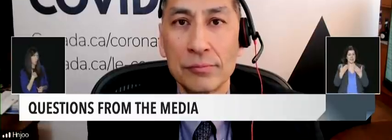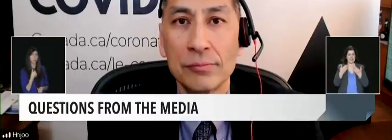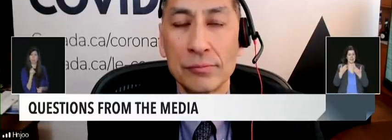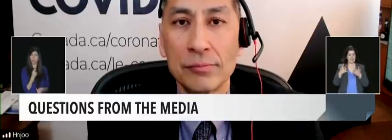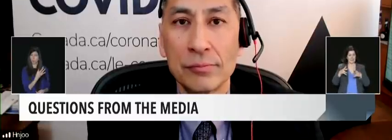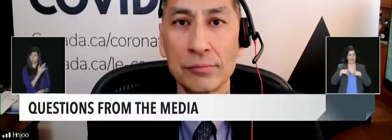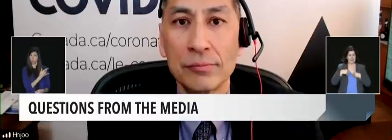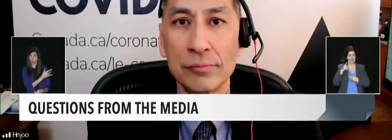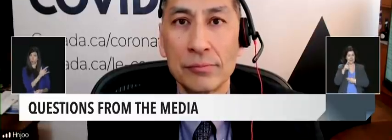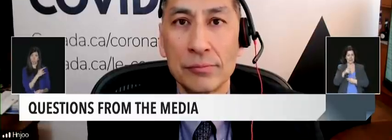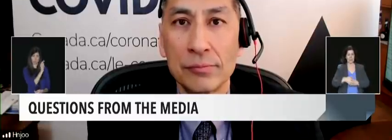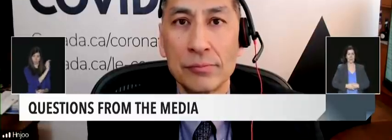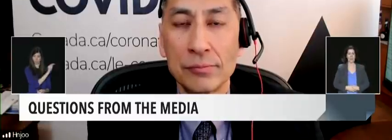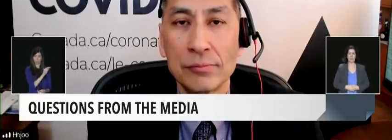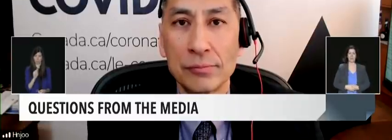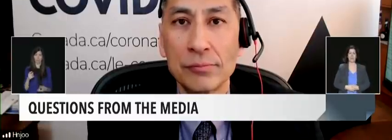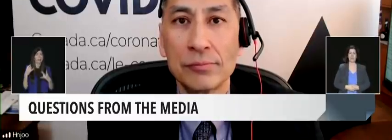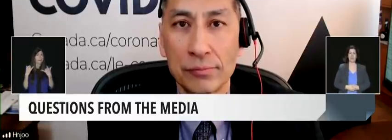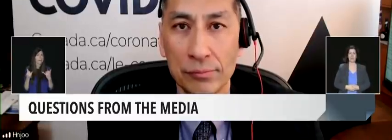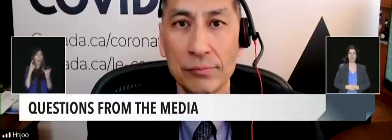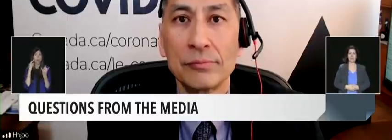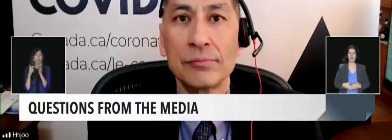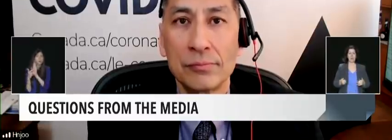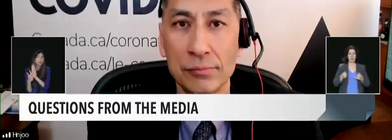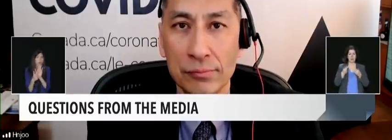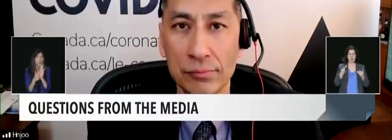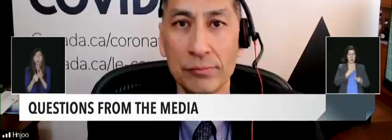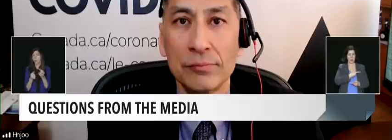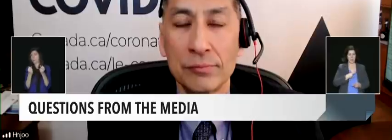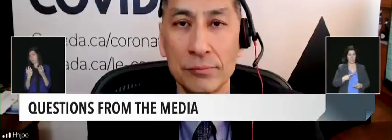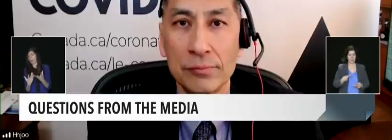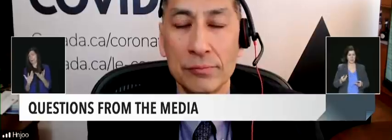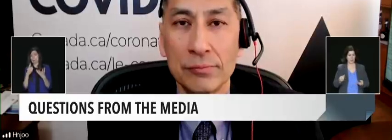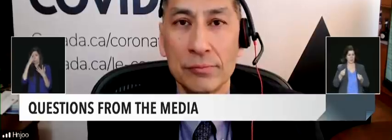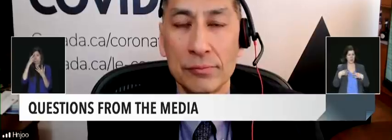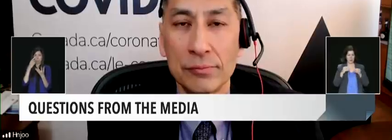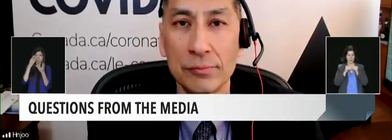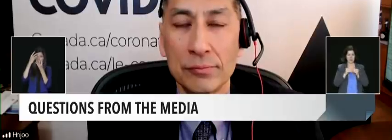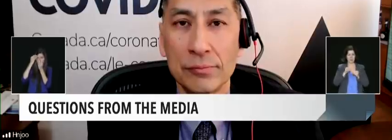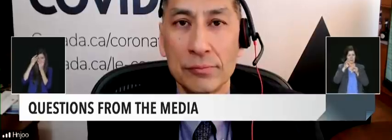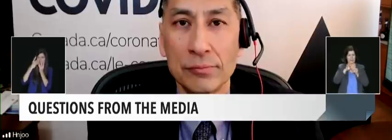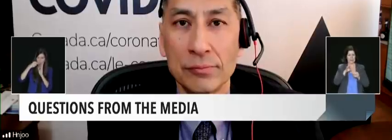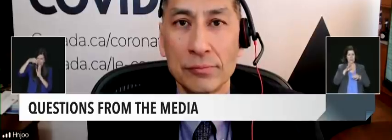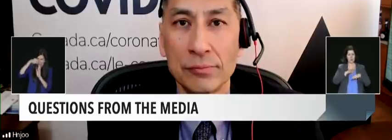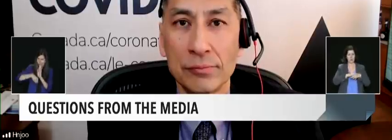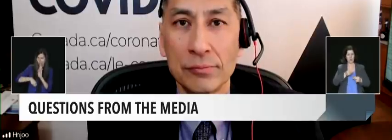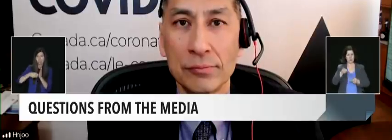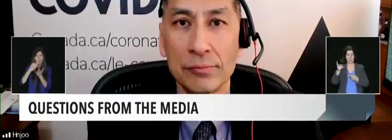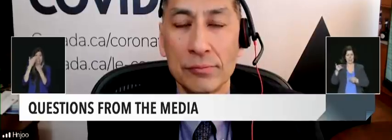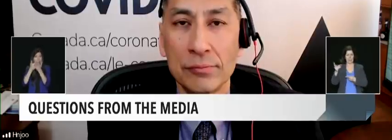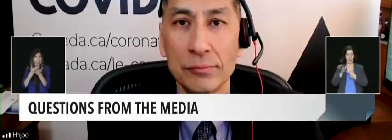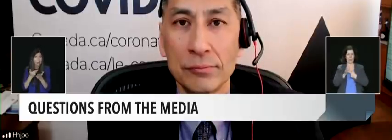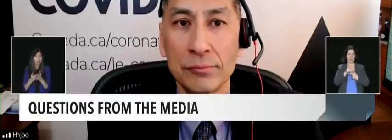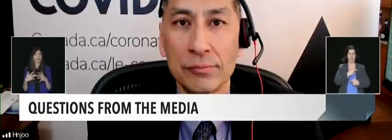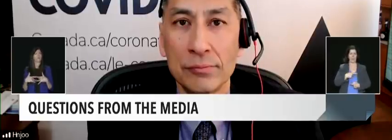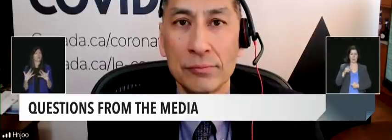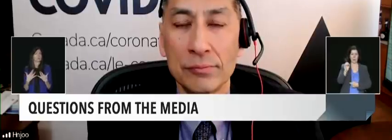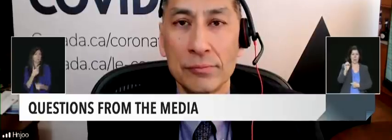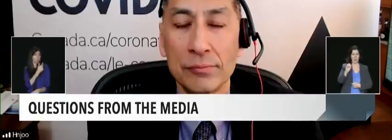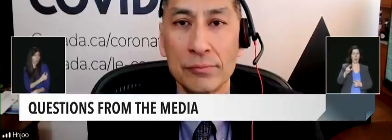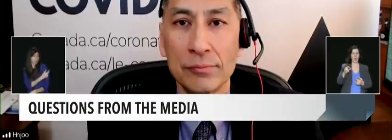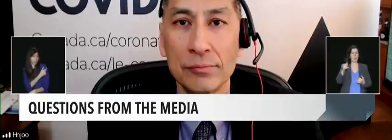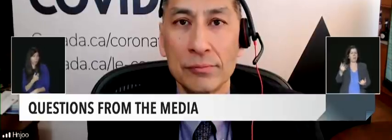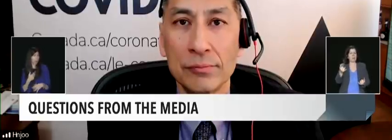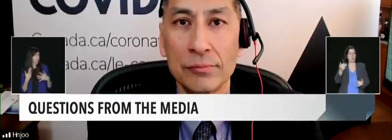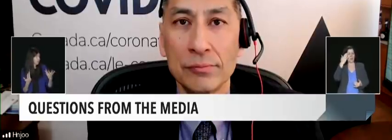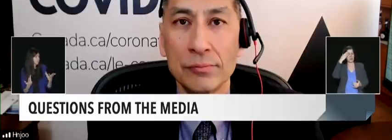detailed data on hospital admissions using Ontario as an example. We now know nearly half of people included in COVID hospitalisations were